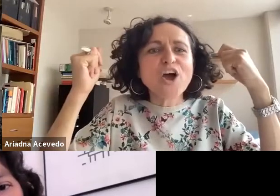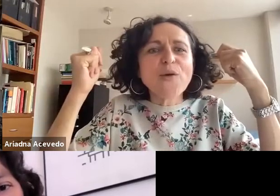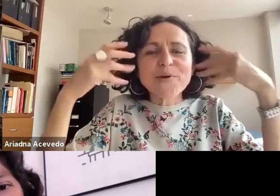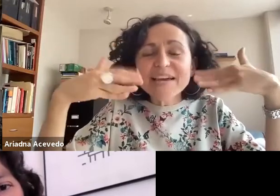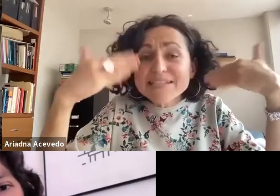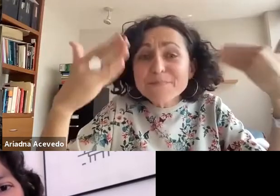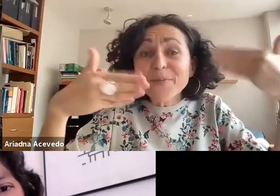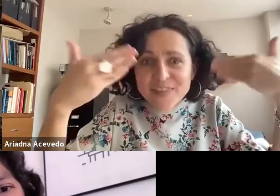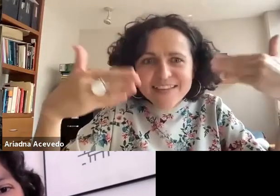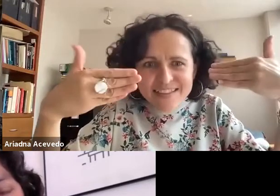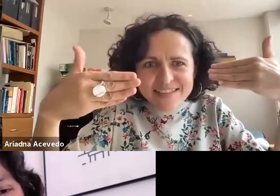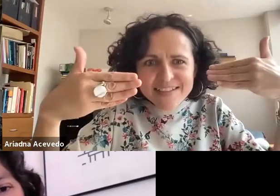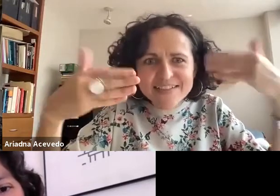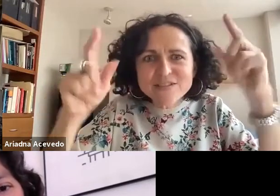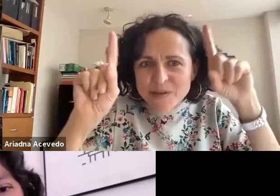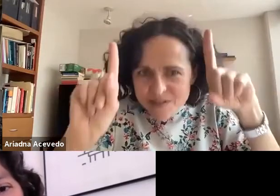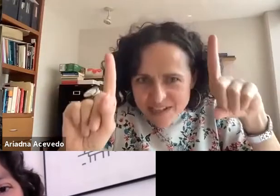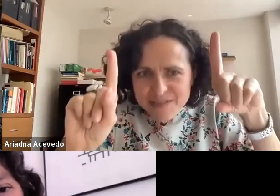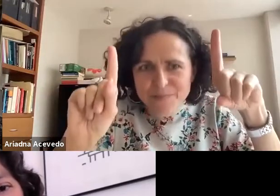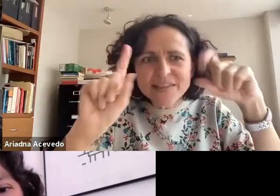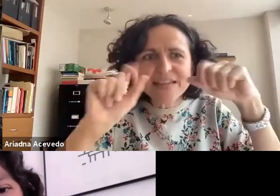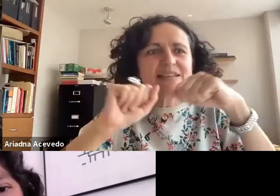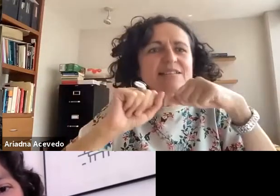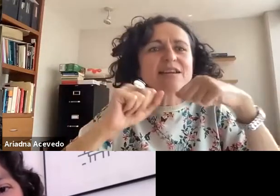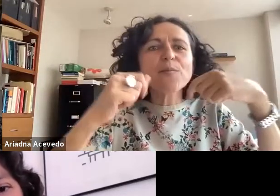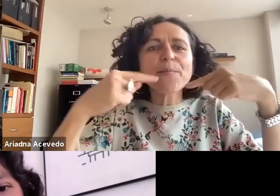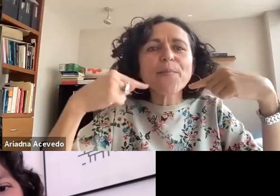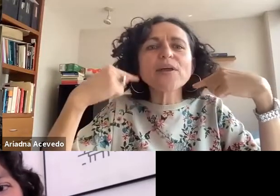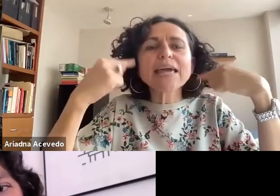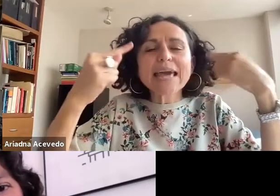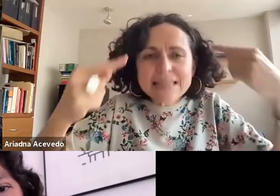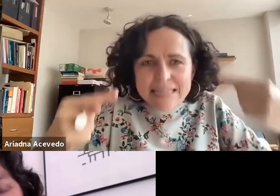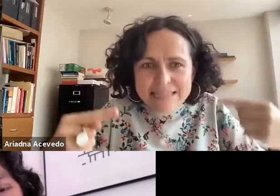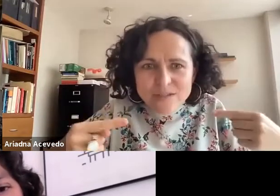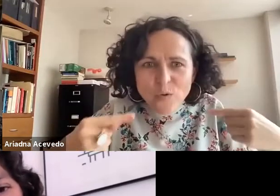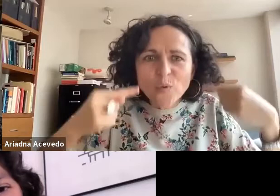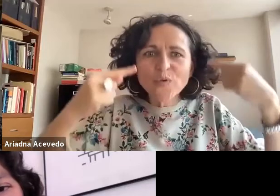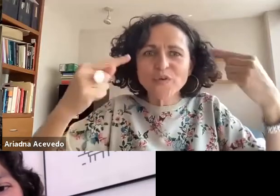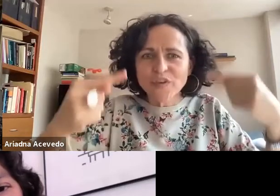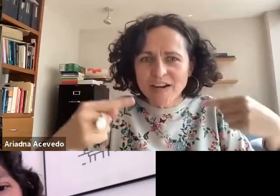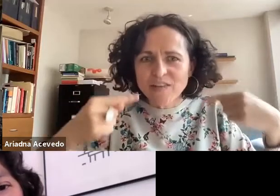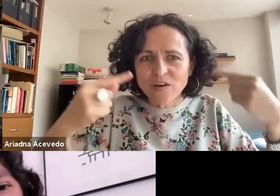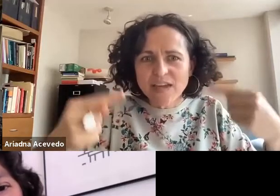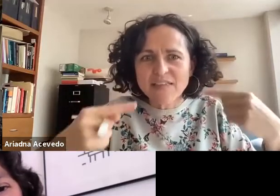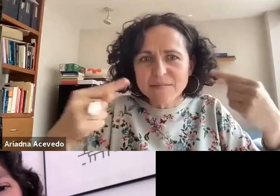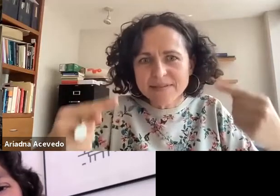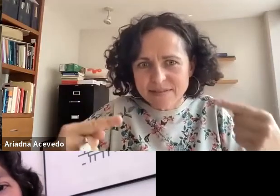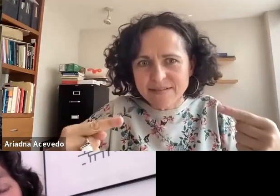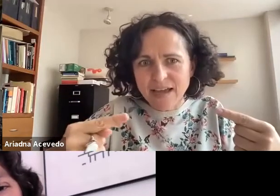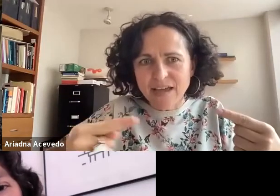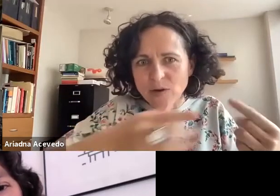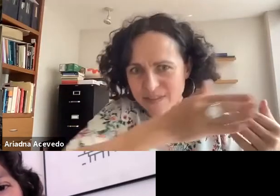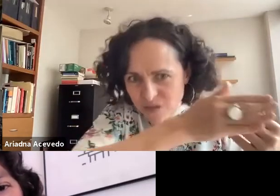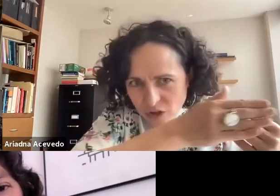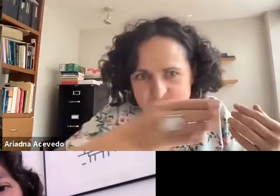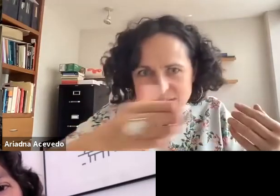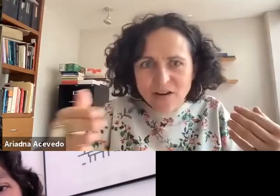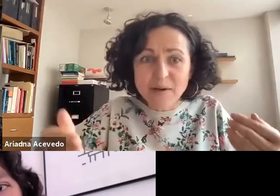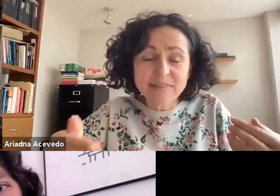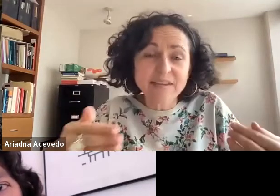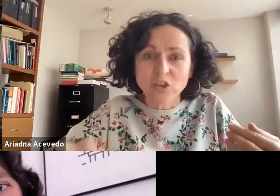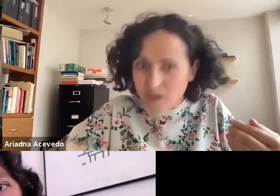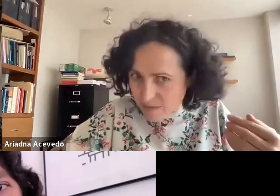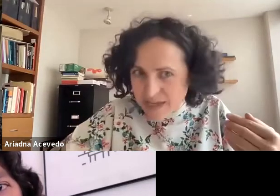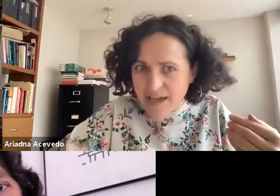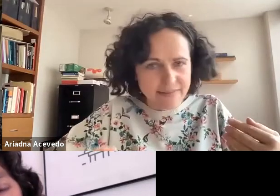Mexican children, there's also a racial label. It's important to say this because the speech of the ideology